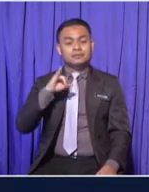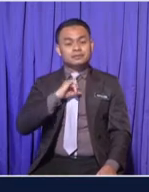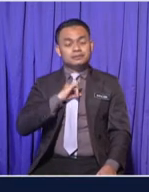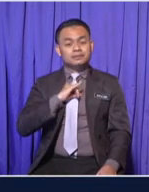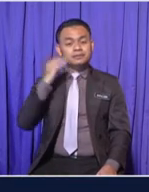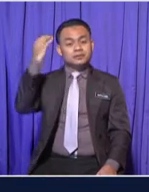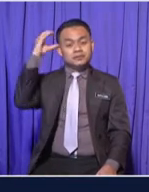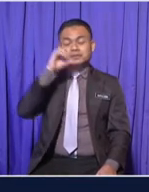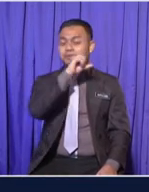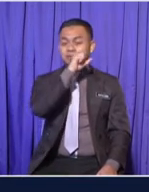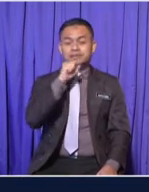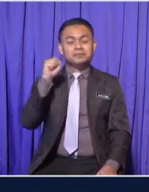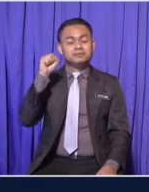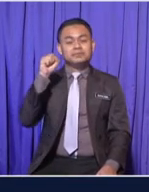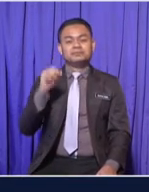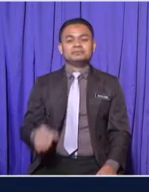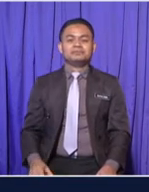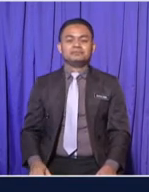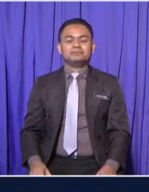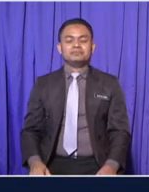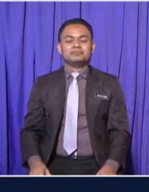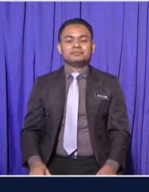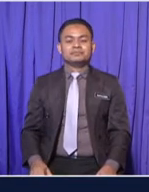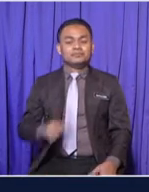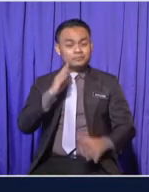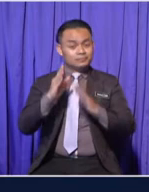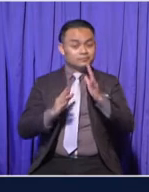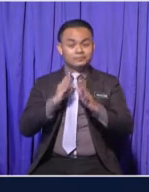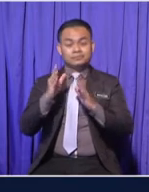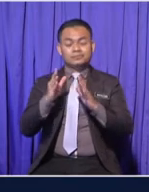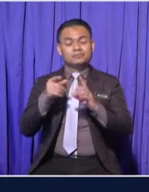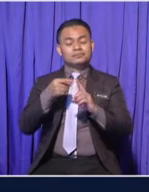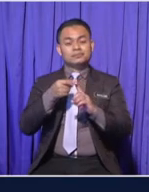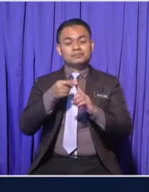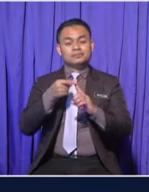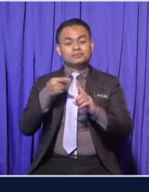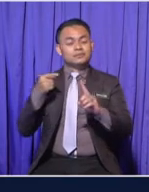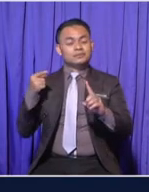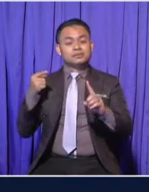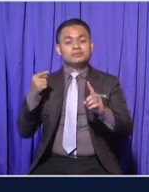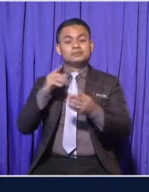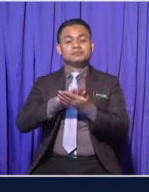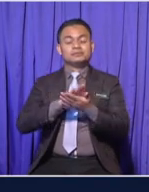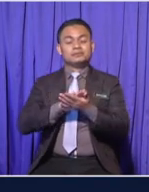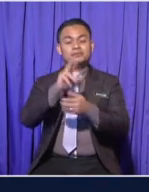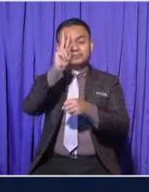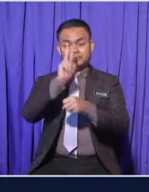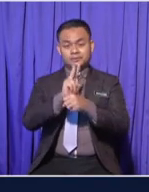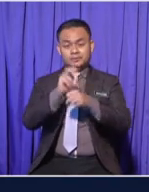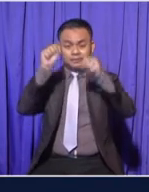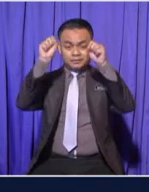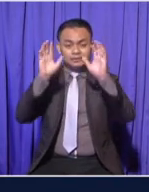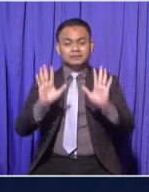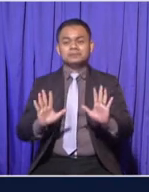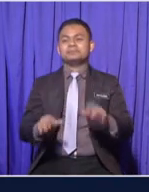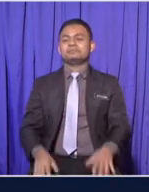Encik Saiful Amri bin Sailan Our sign language interpreter from SMP KV